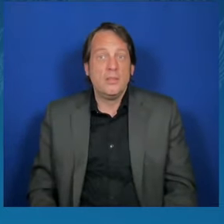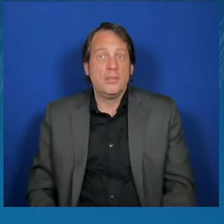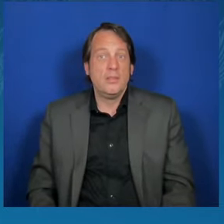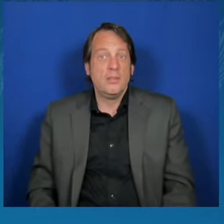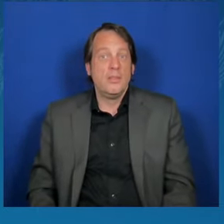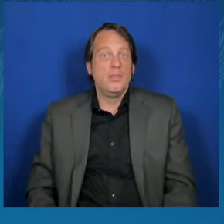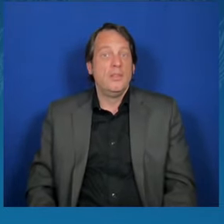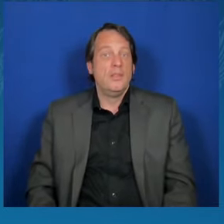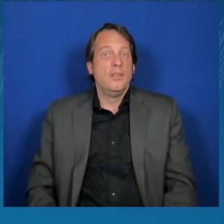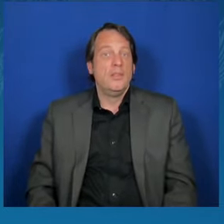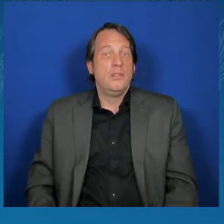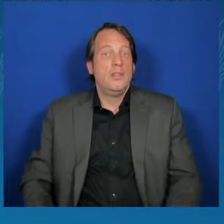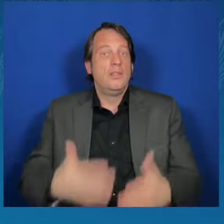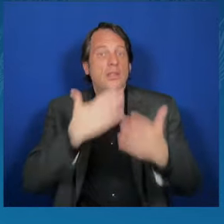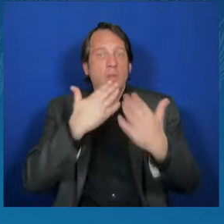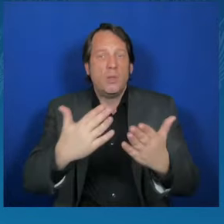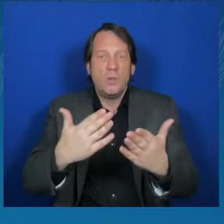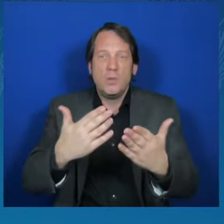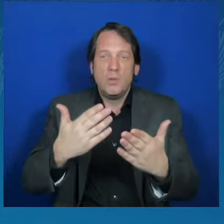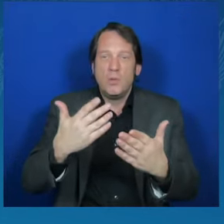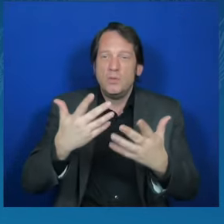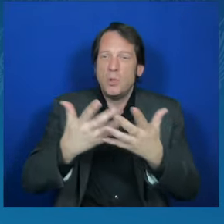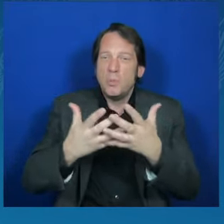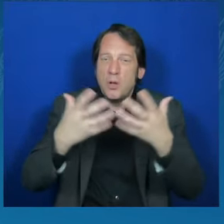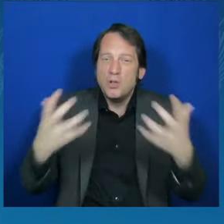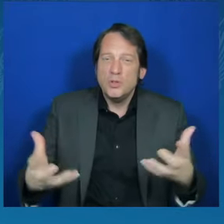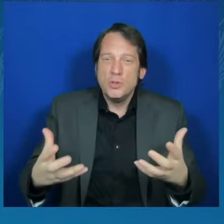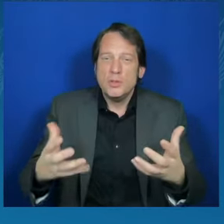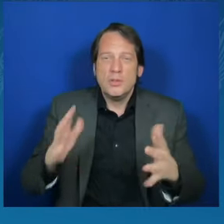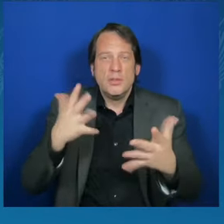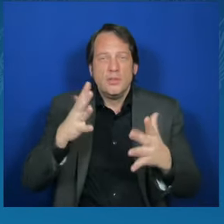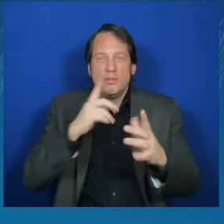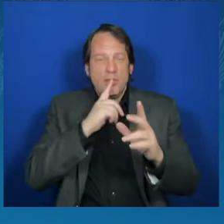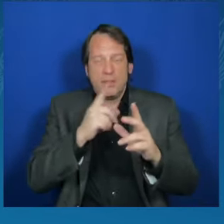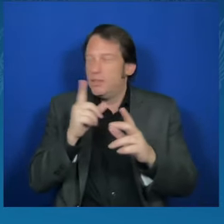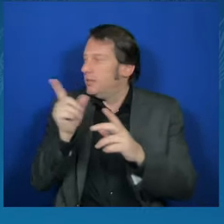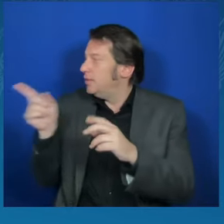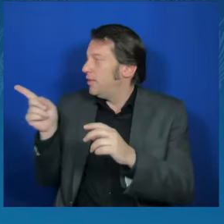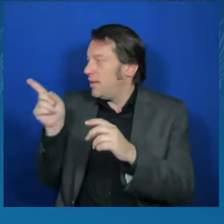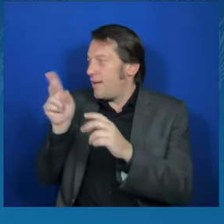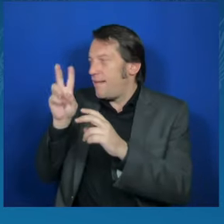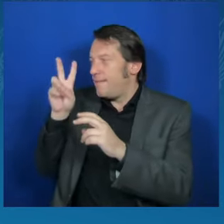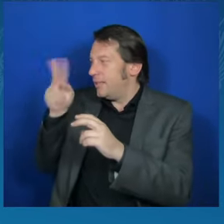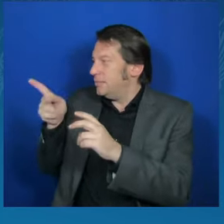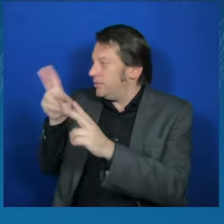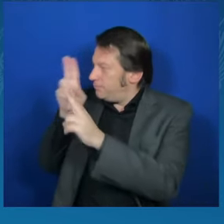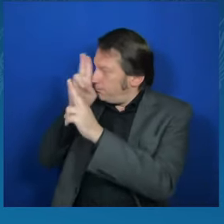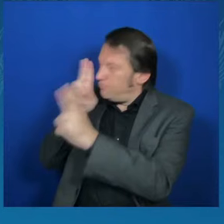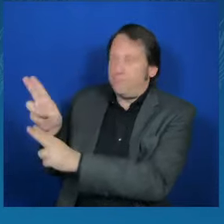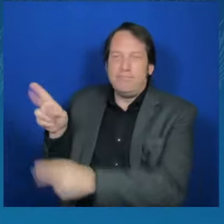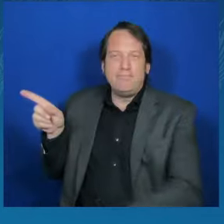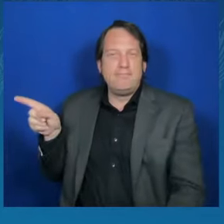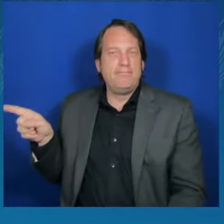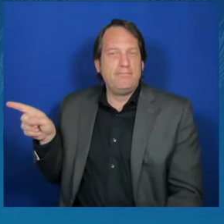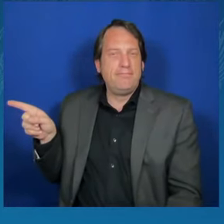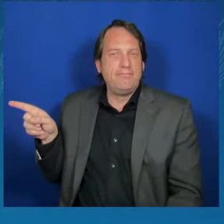esteemed Madam Vice President, esteemed members of the delegation,